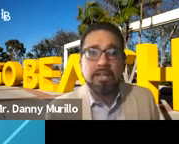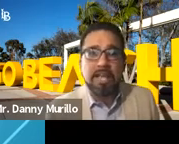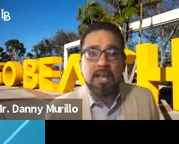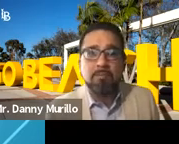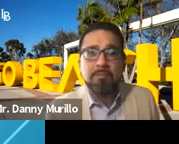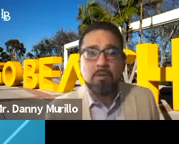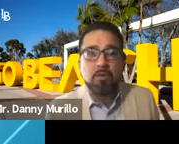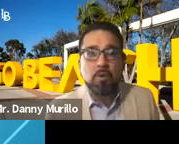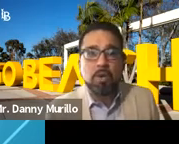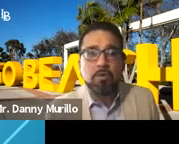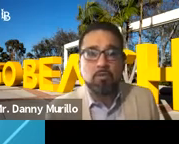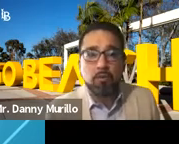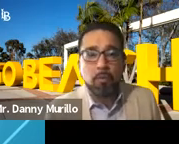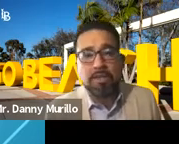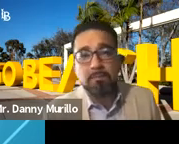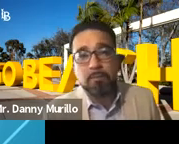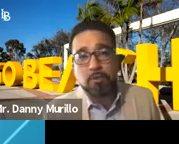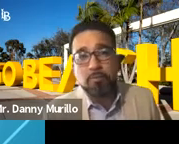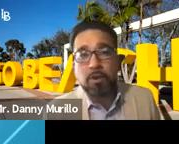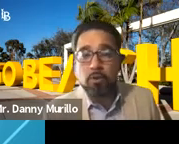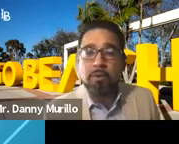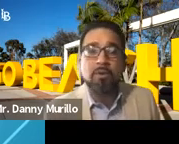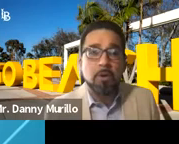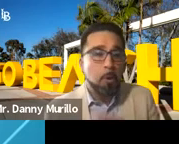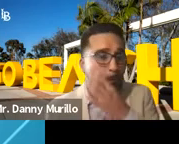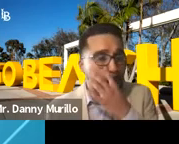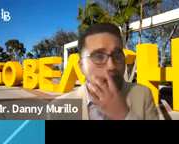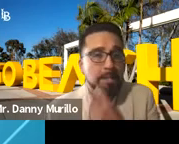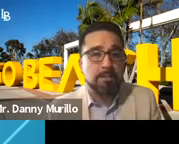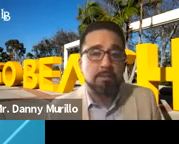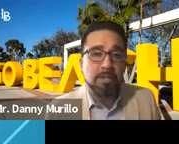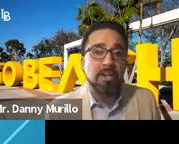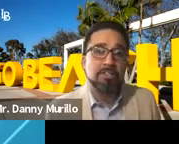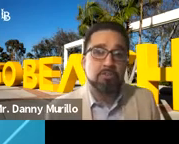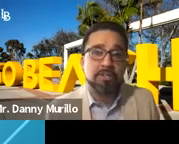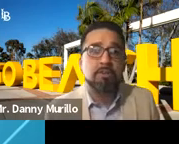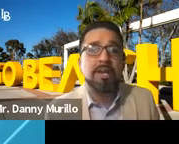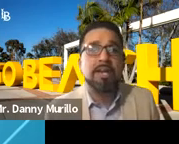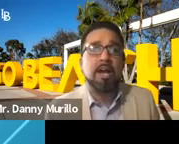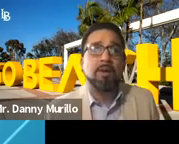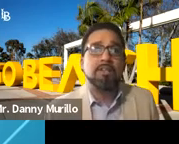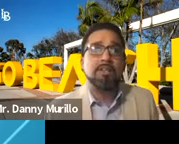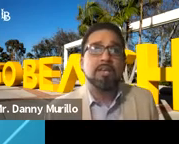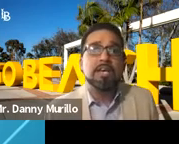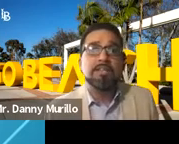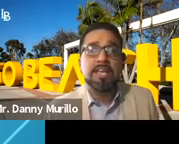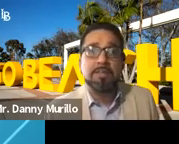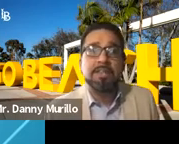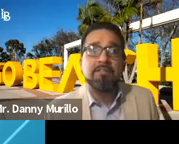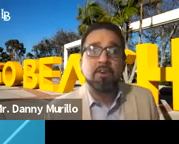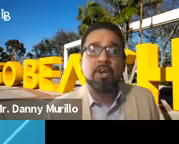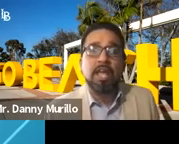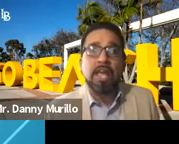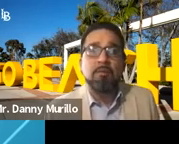take that with me for when I pursue my own career, hopefully as a community college instructor, right, I want to take